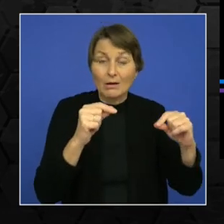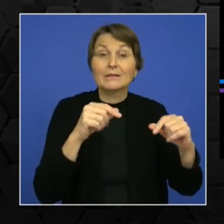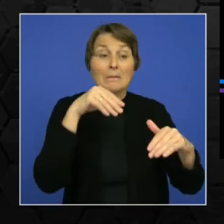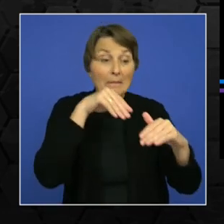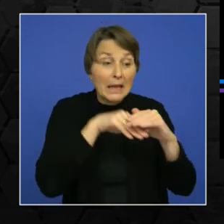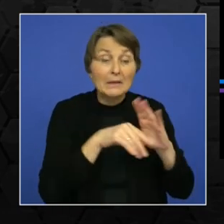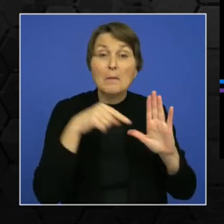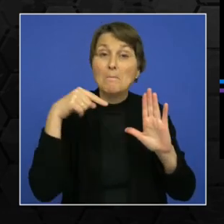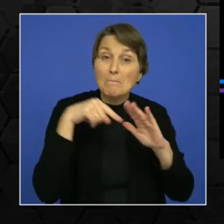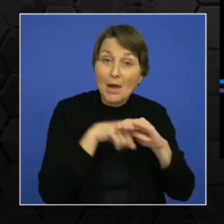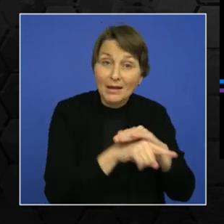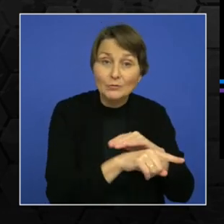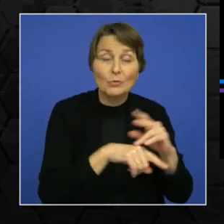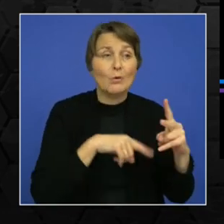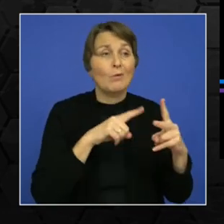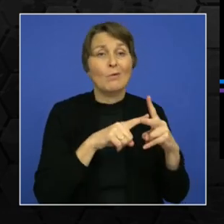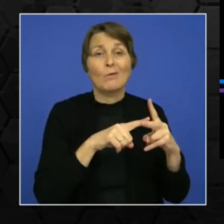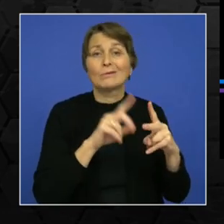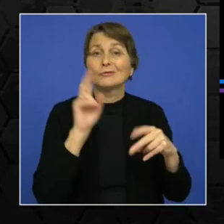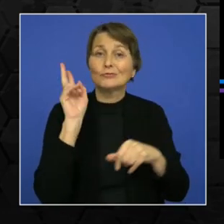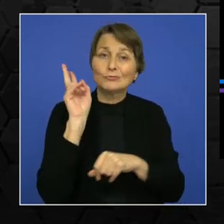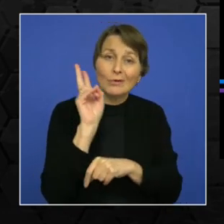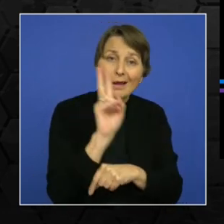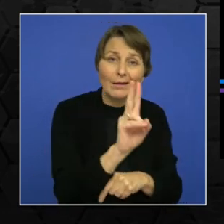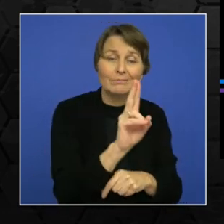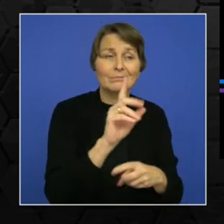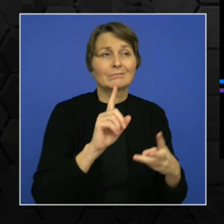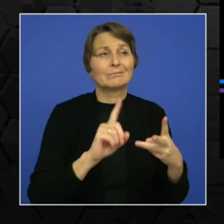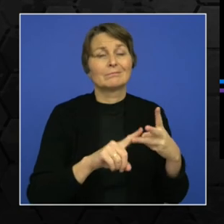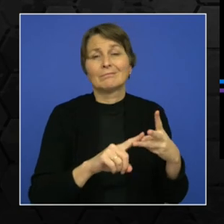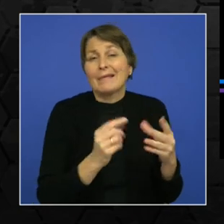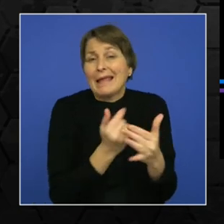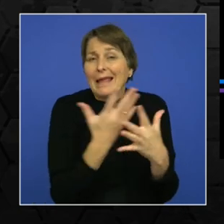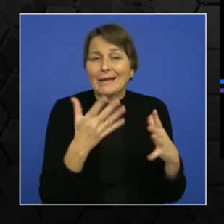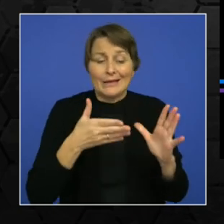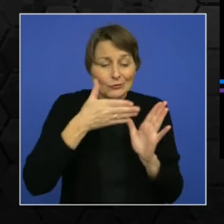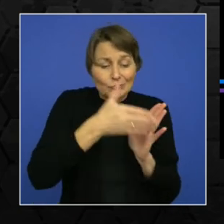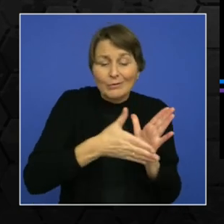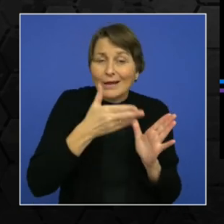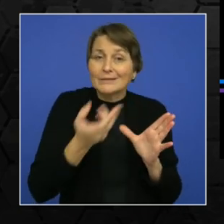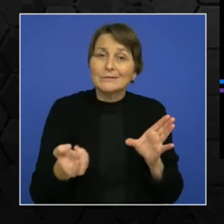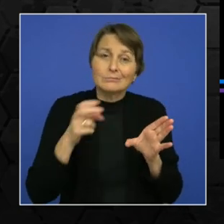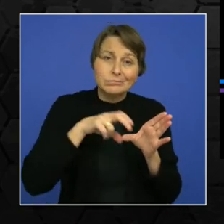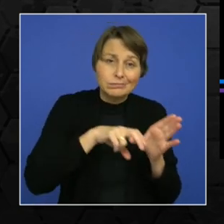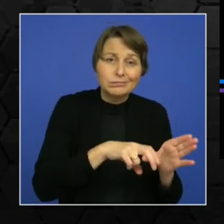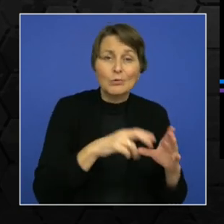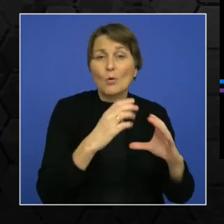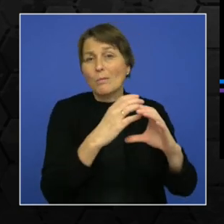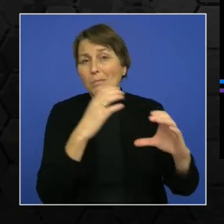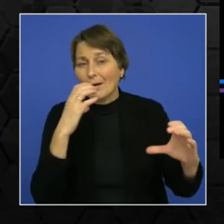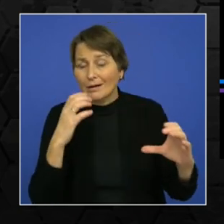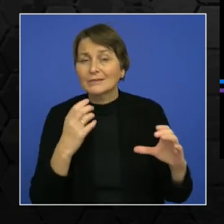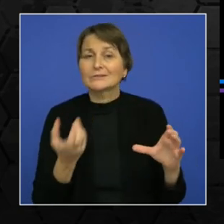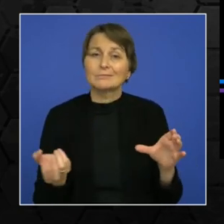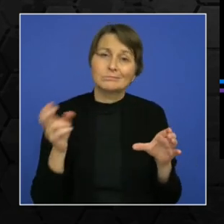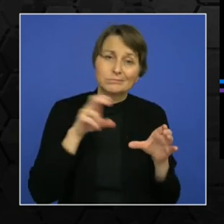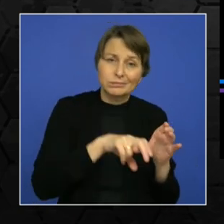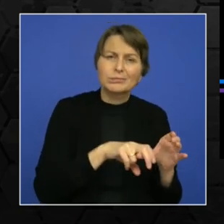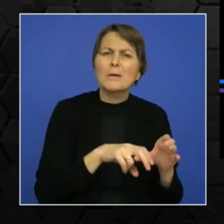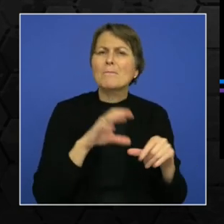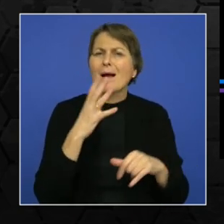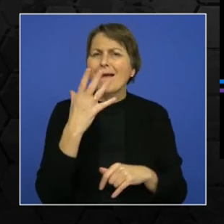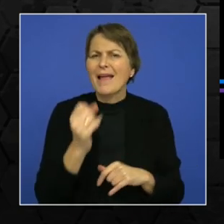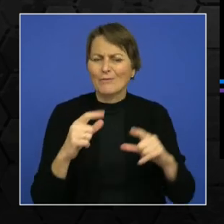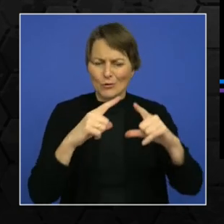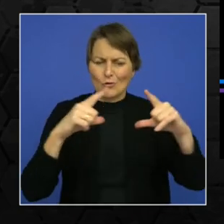to trams to all the trains available and all the buses available you need. So you have an Oyster card. Zürich,